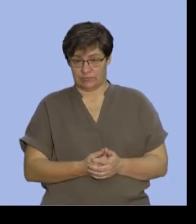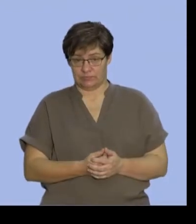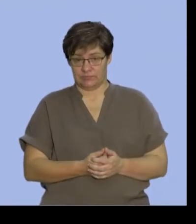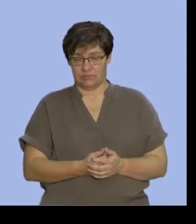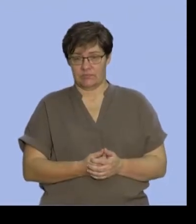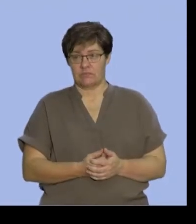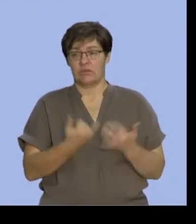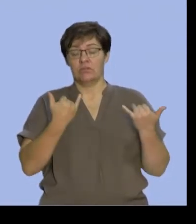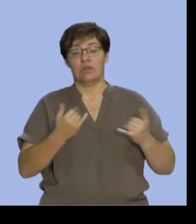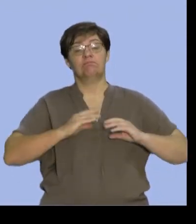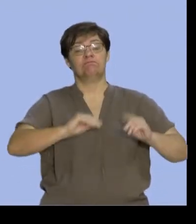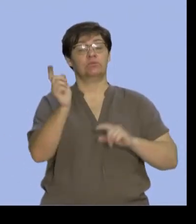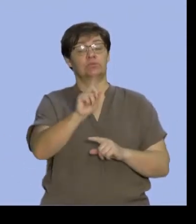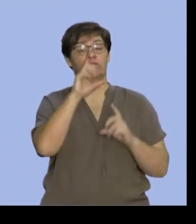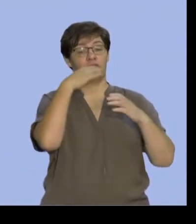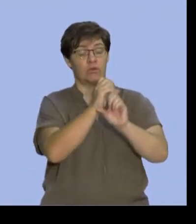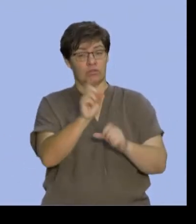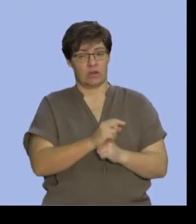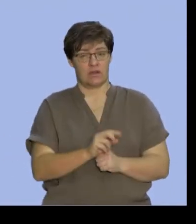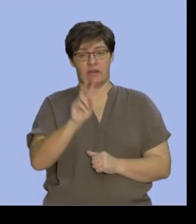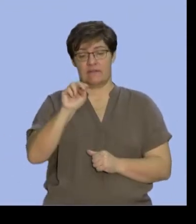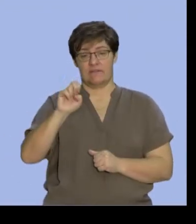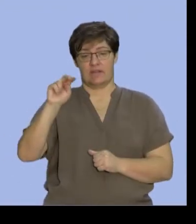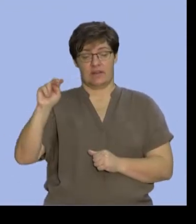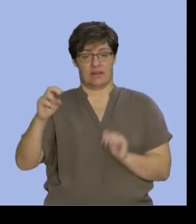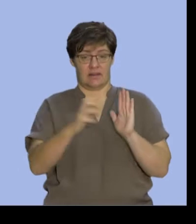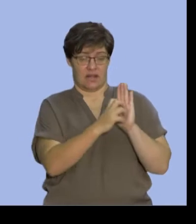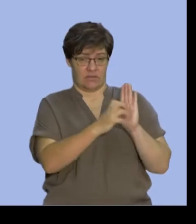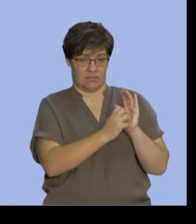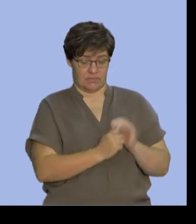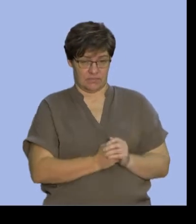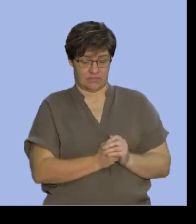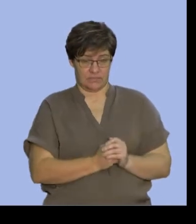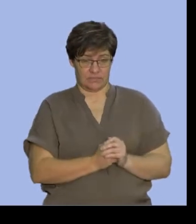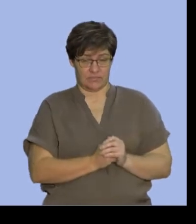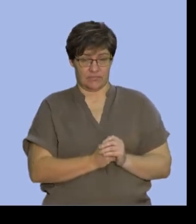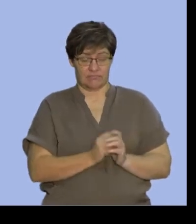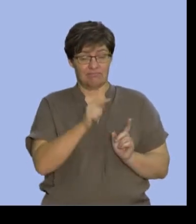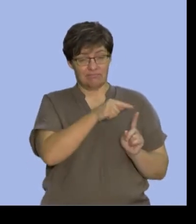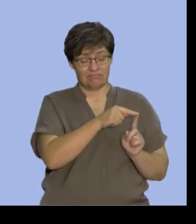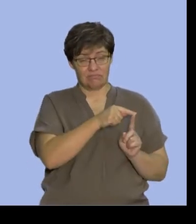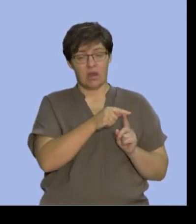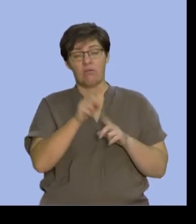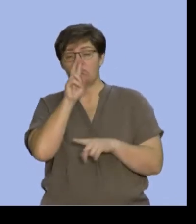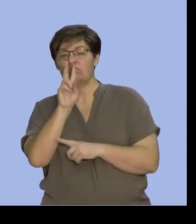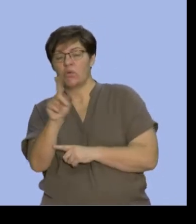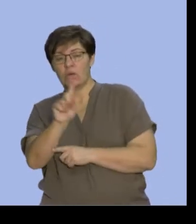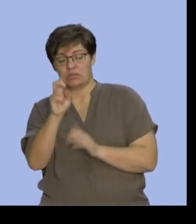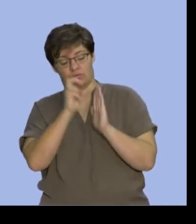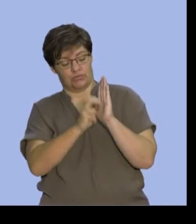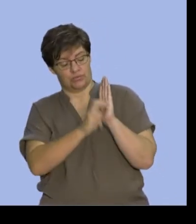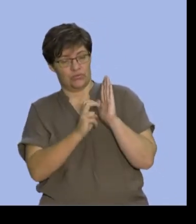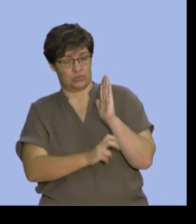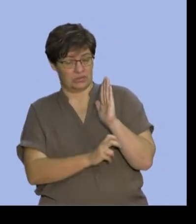In today's lesson, we're going to focus on Venn diagrams. And in particular, we're going to explore the rules that we've